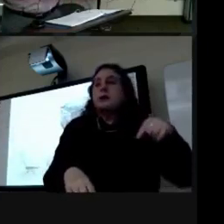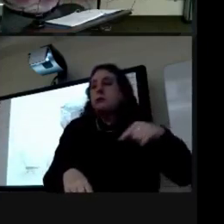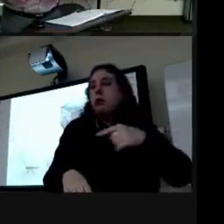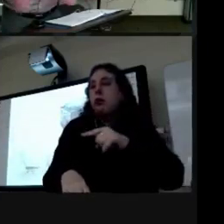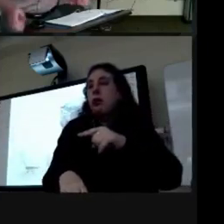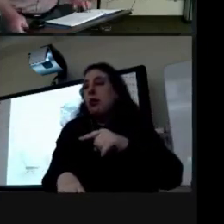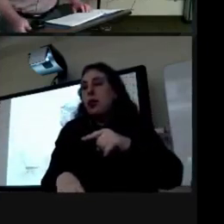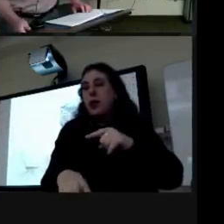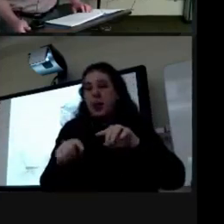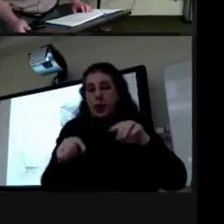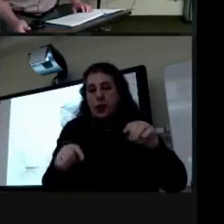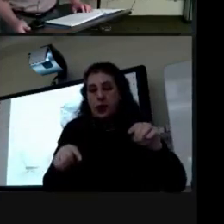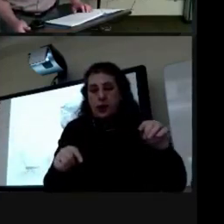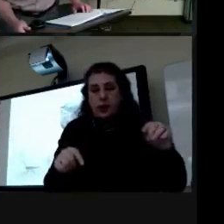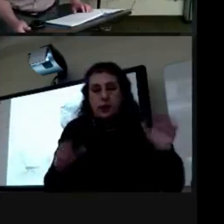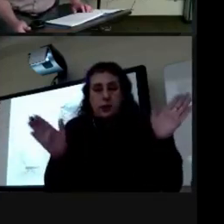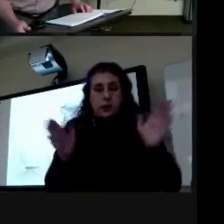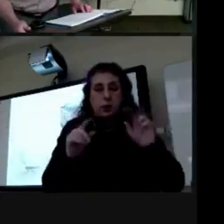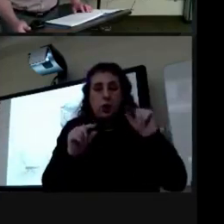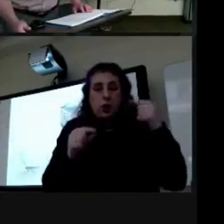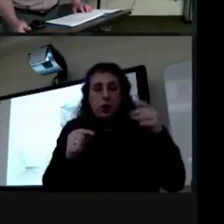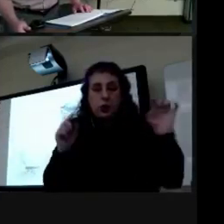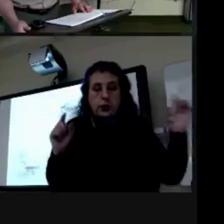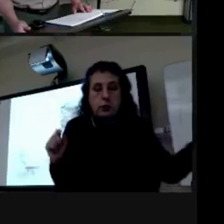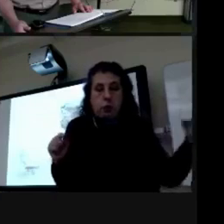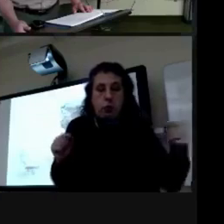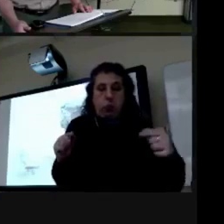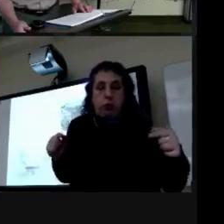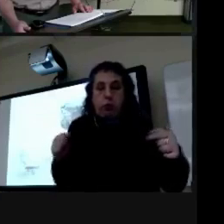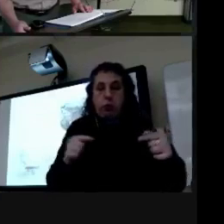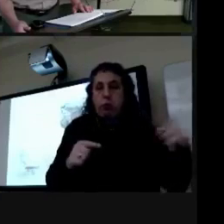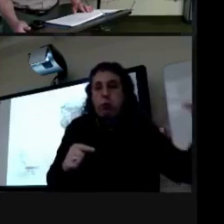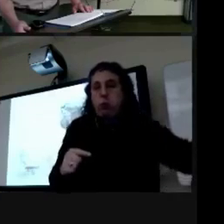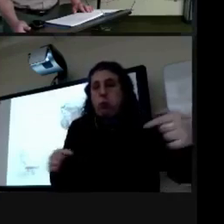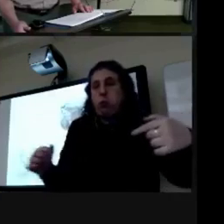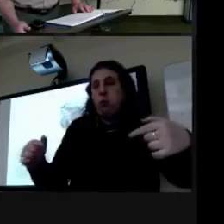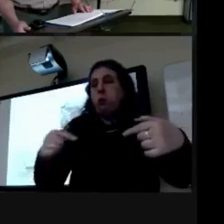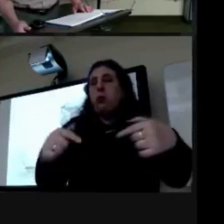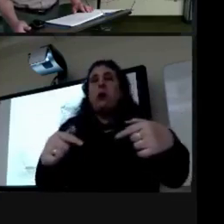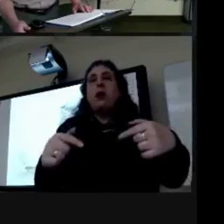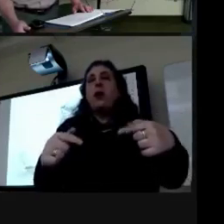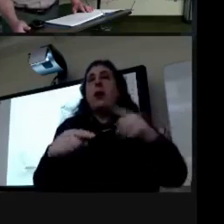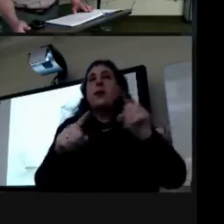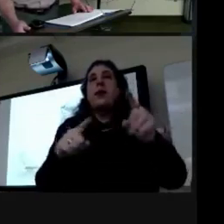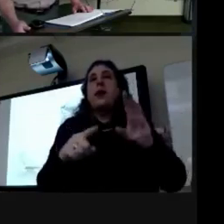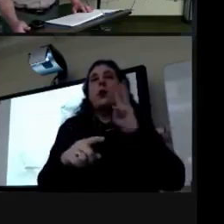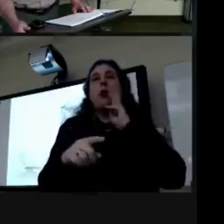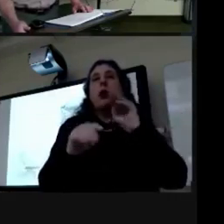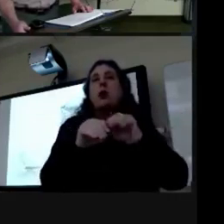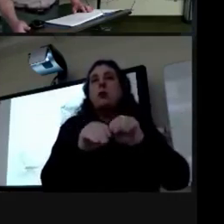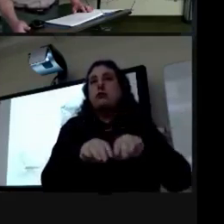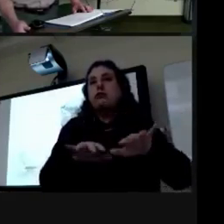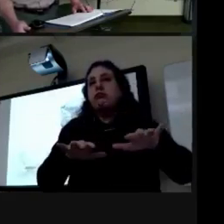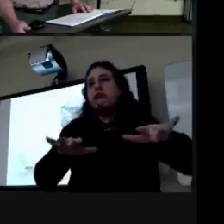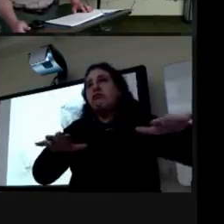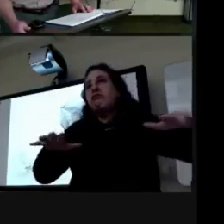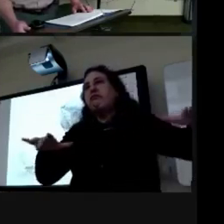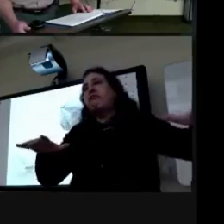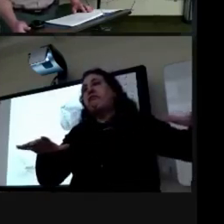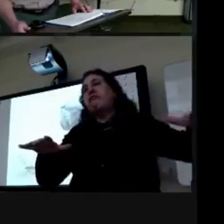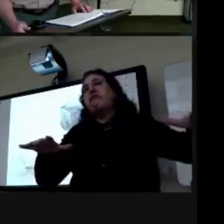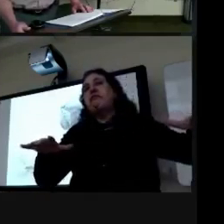these smaller creeks and during rains it would turn into this day illusion they rode the shores and these puddles of water